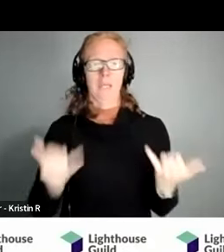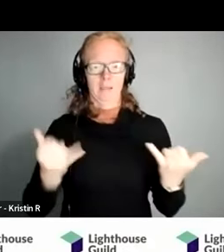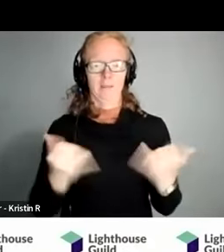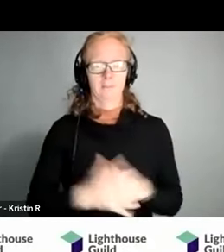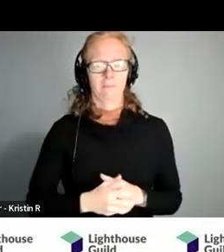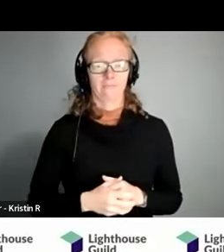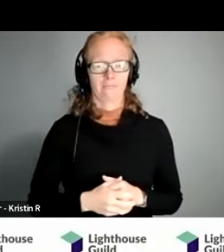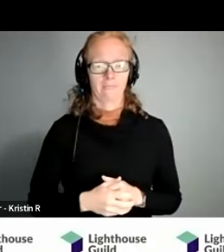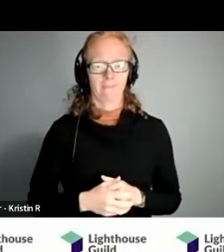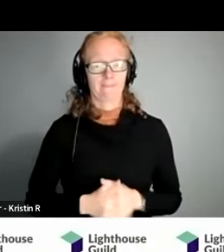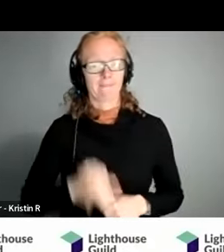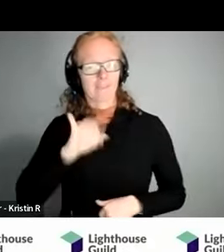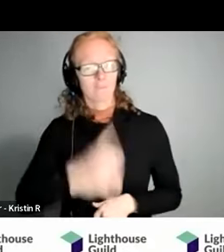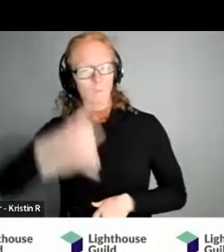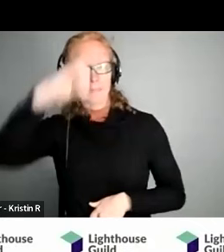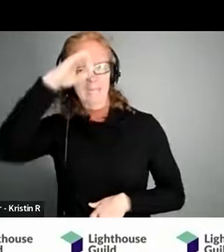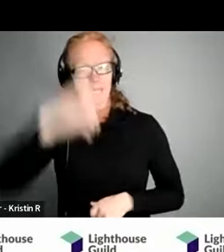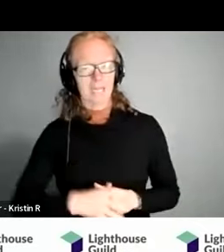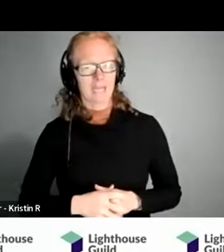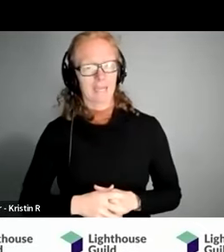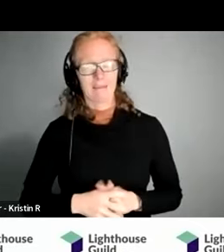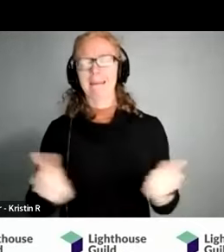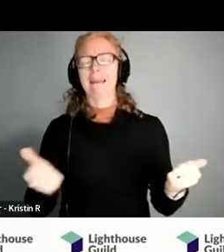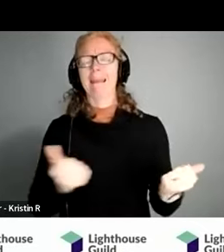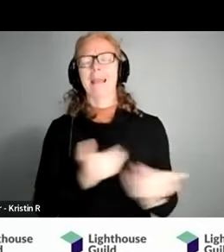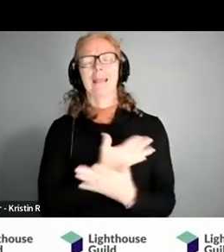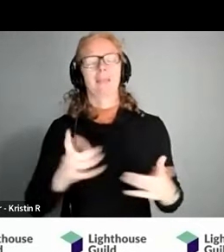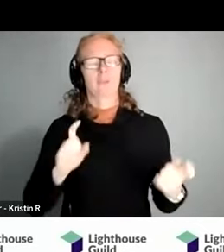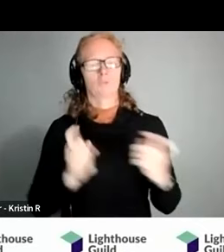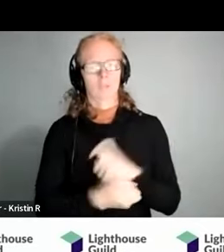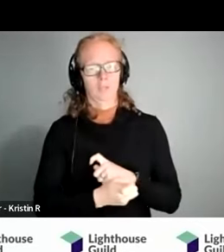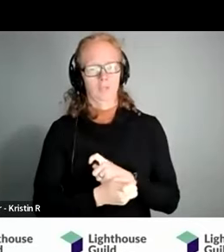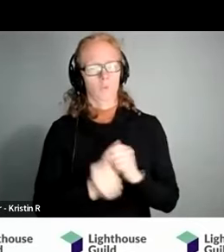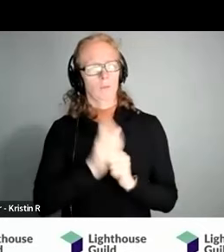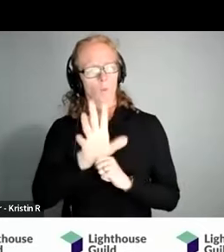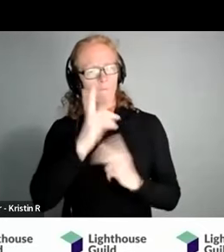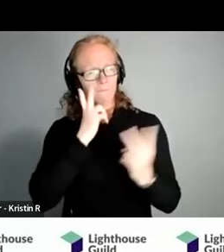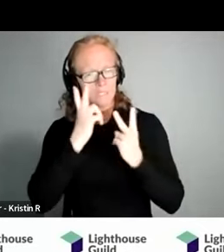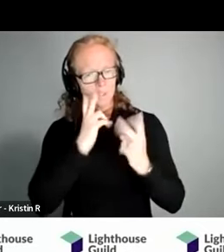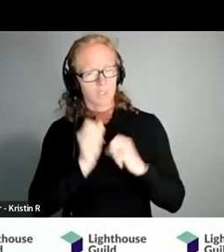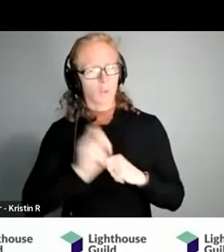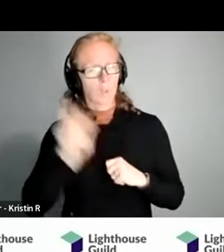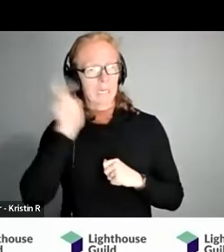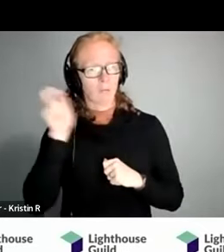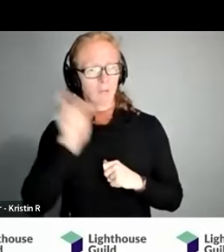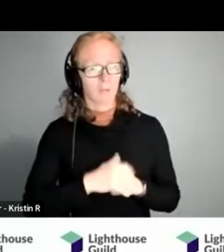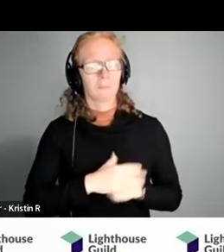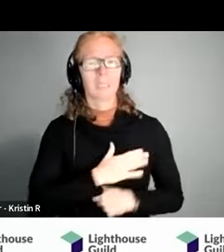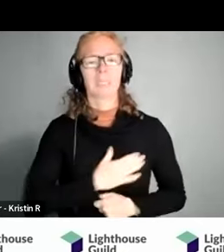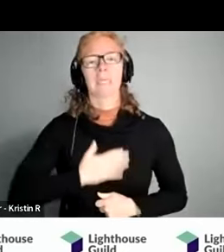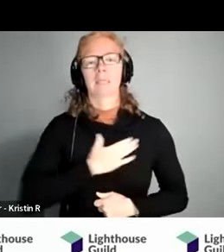if you think that anything has been changing in your vision or your hearing please